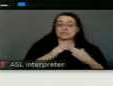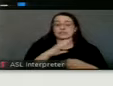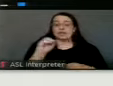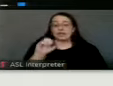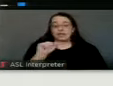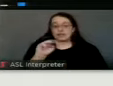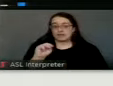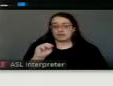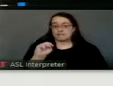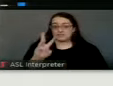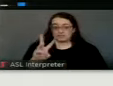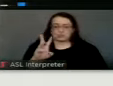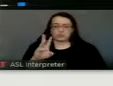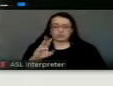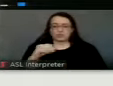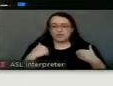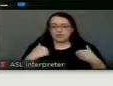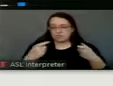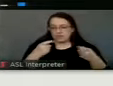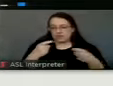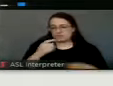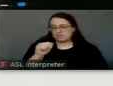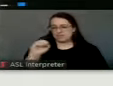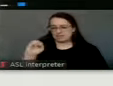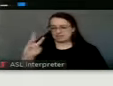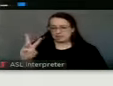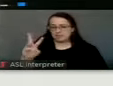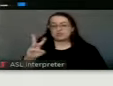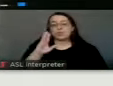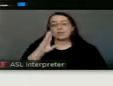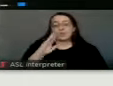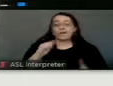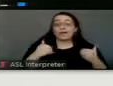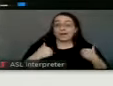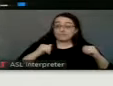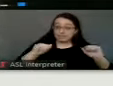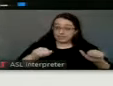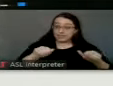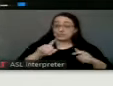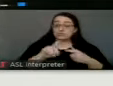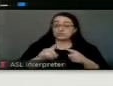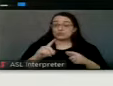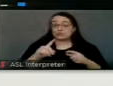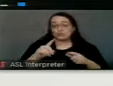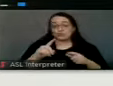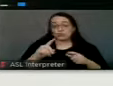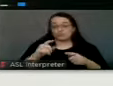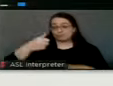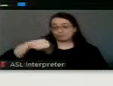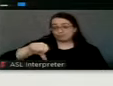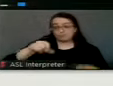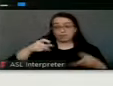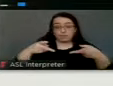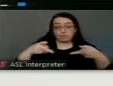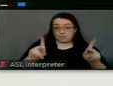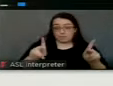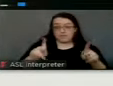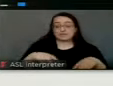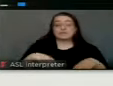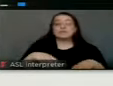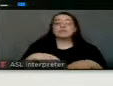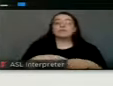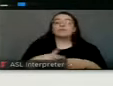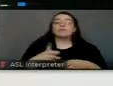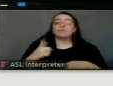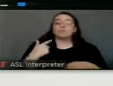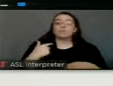AMW is going to have the ability to, uh, um, to revoke a breeder's permit. But when we say